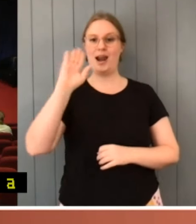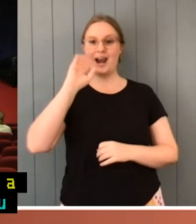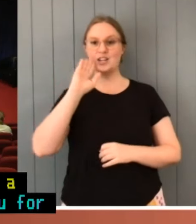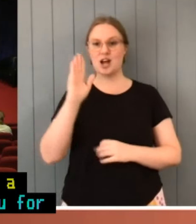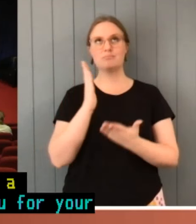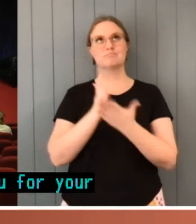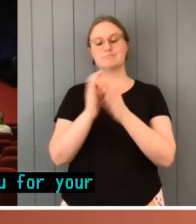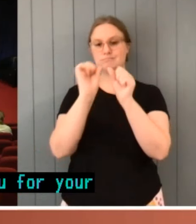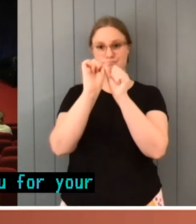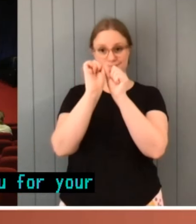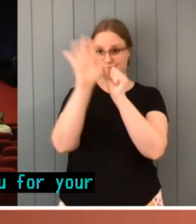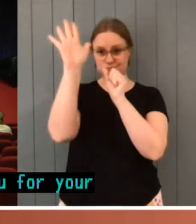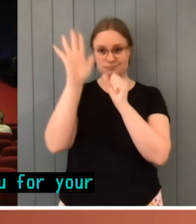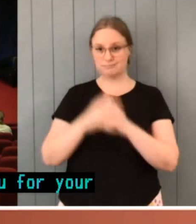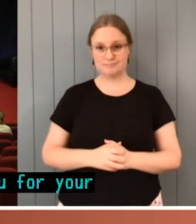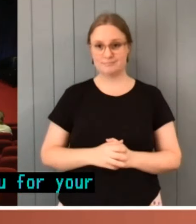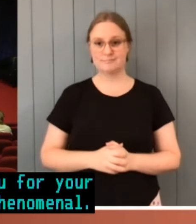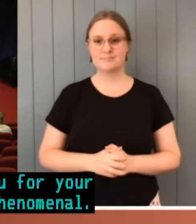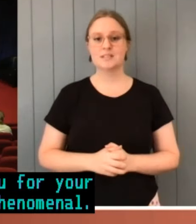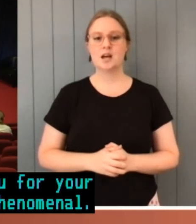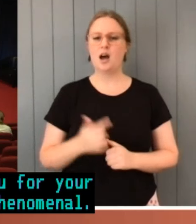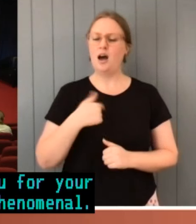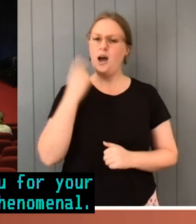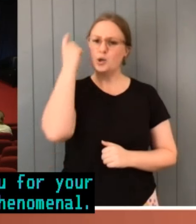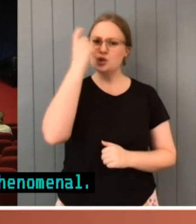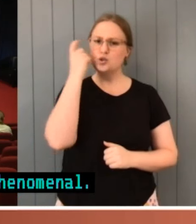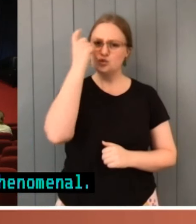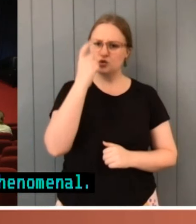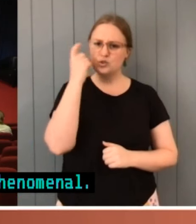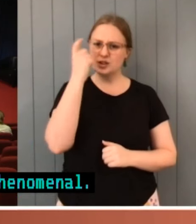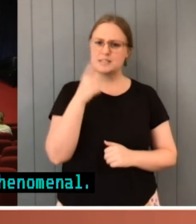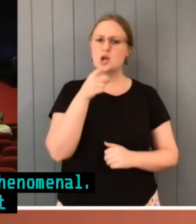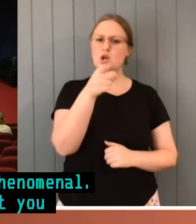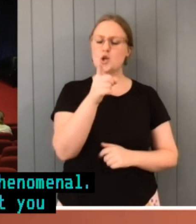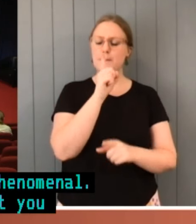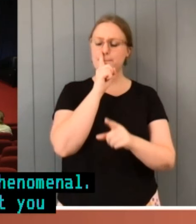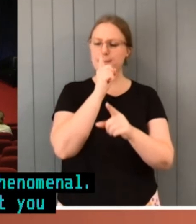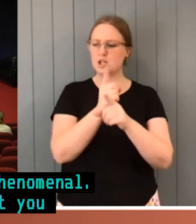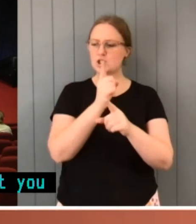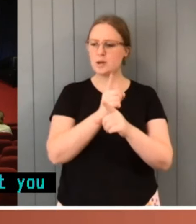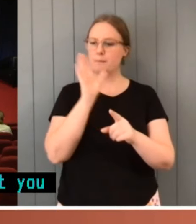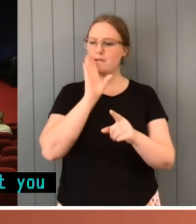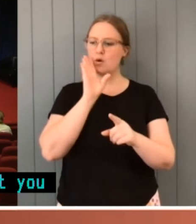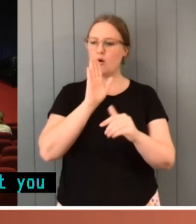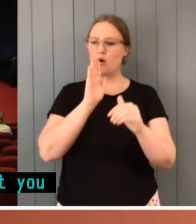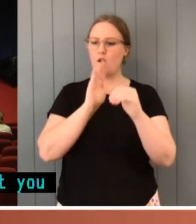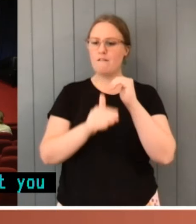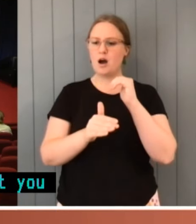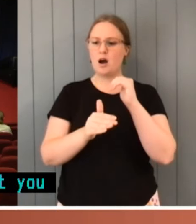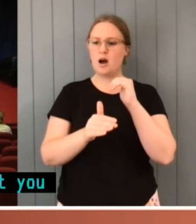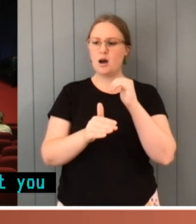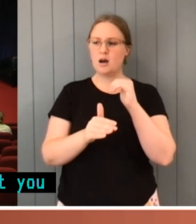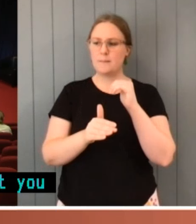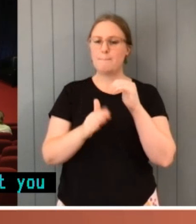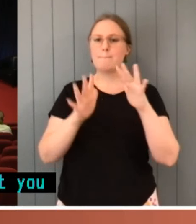I'm just interested in what you think in terms of... You mentioned the circumstances in which Parliament